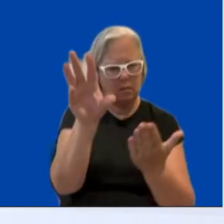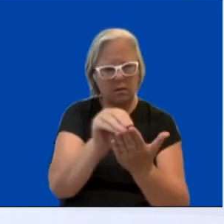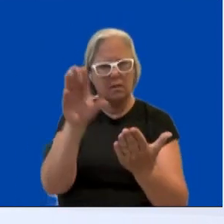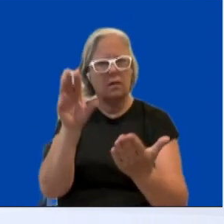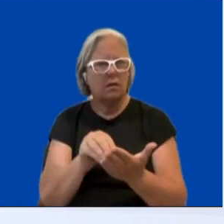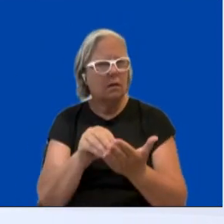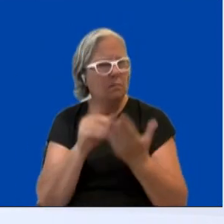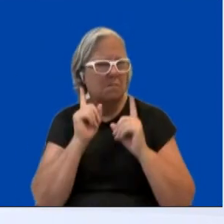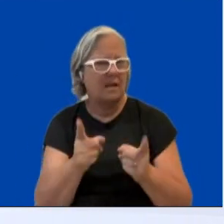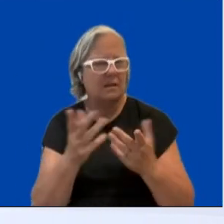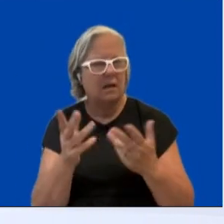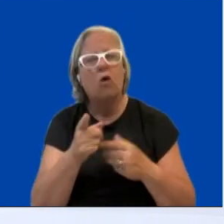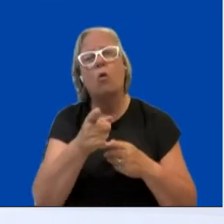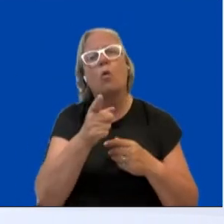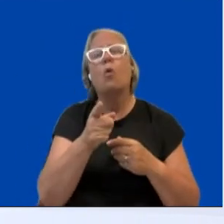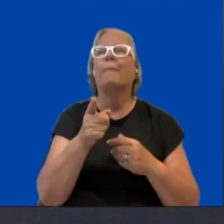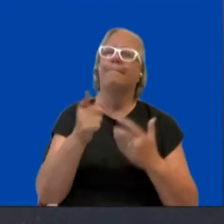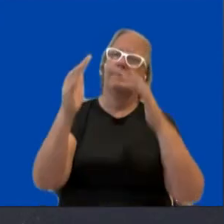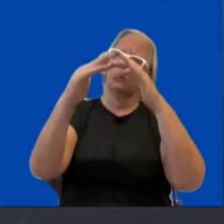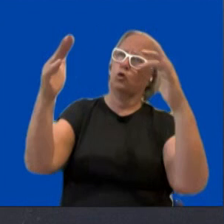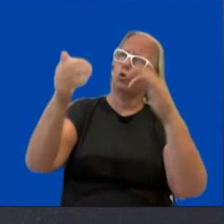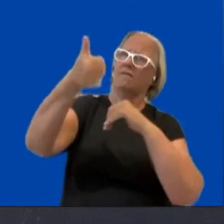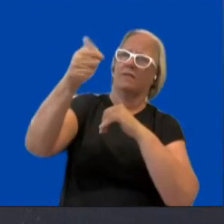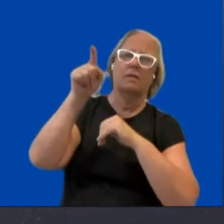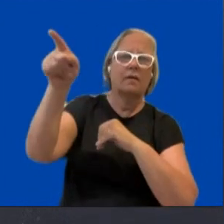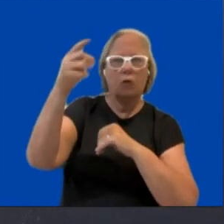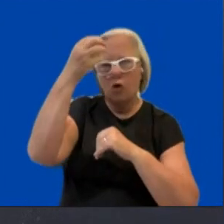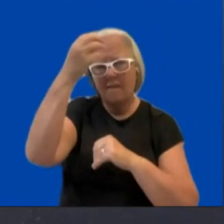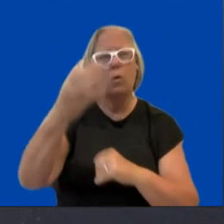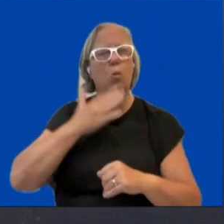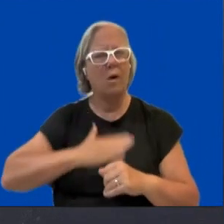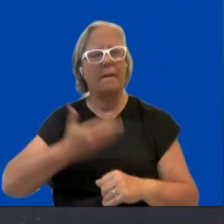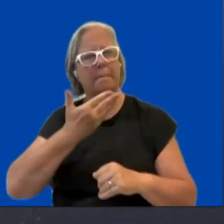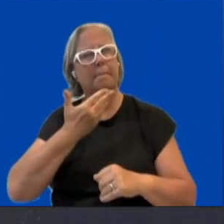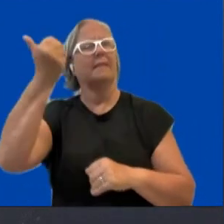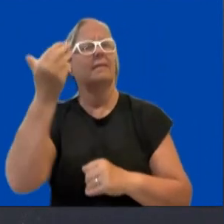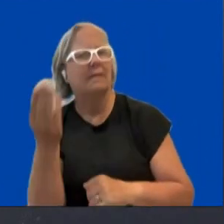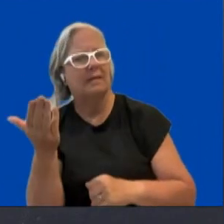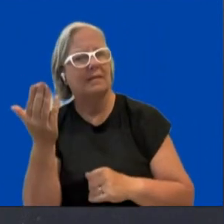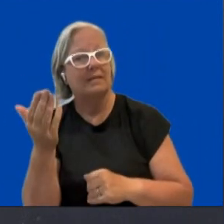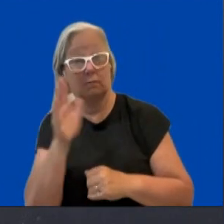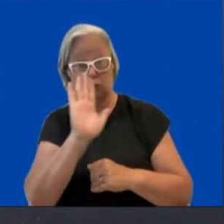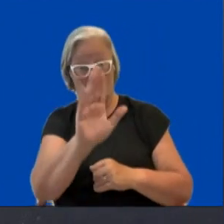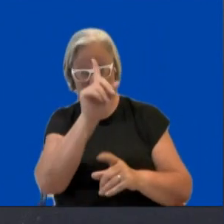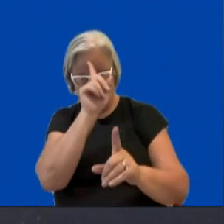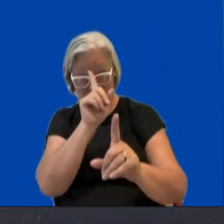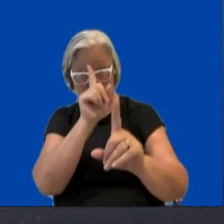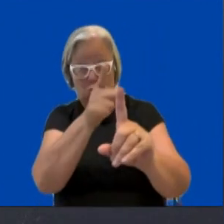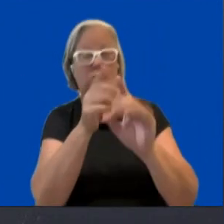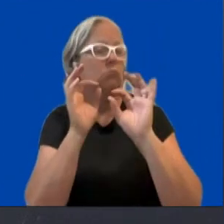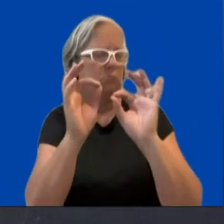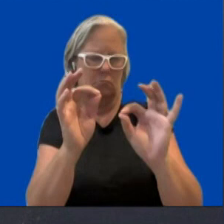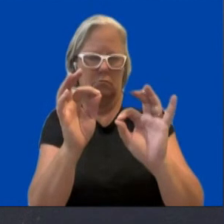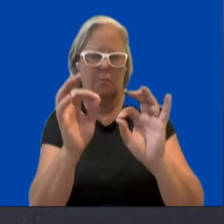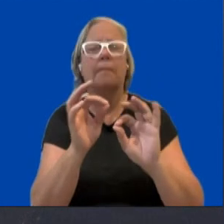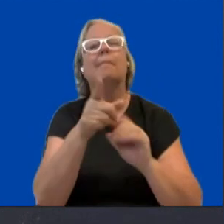policies ever for their citizens. And if that's your goal, then you need to understand what are the needs of women and